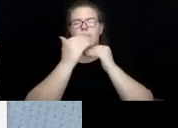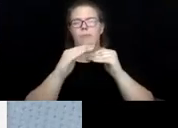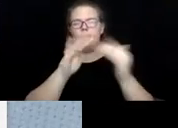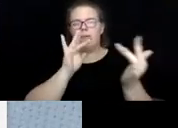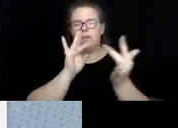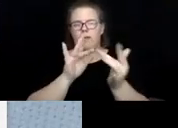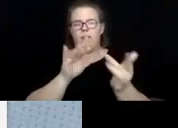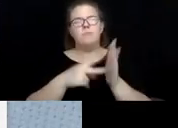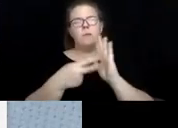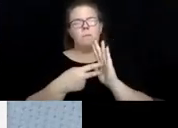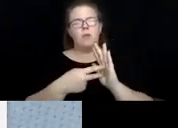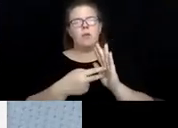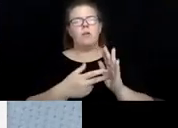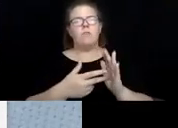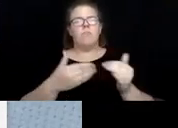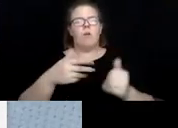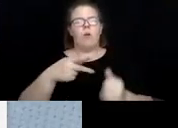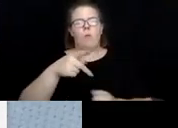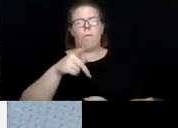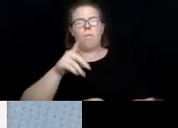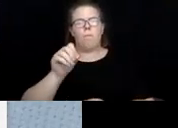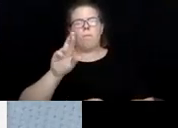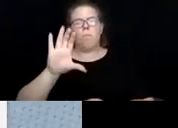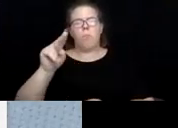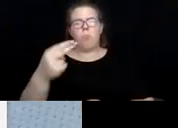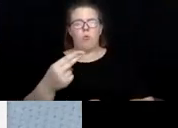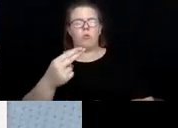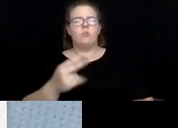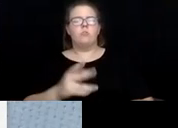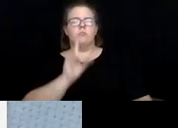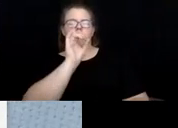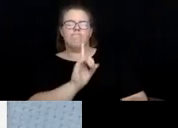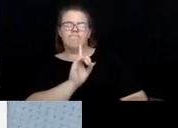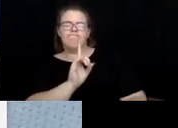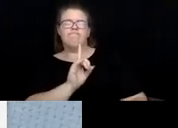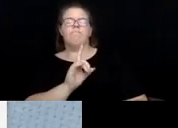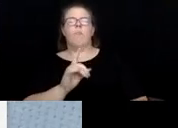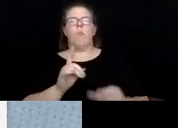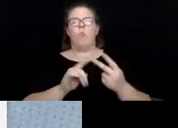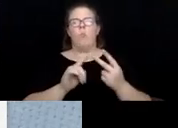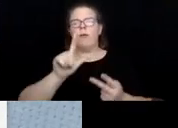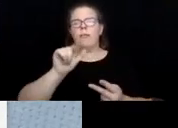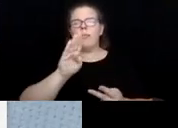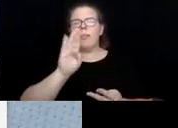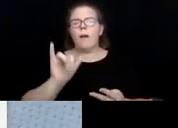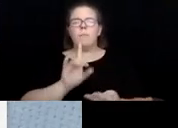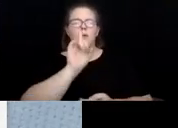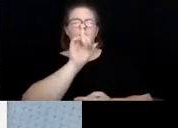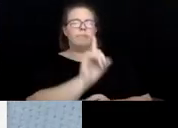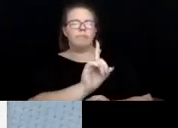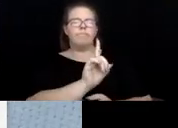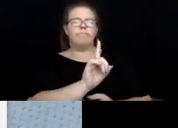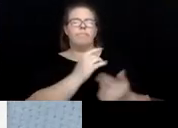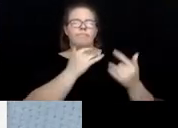we would stand on the porch, we would meet someone in the lobby, we would meet people in the